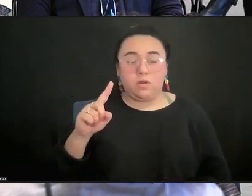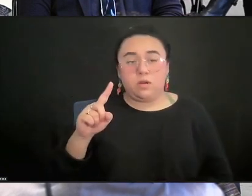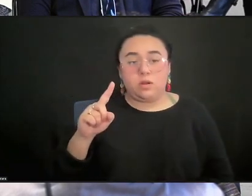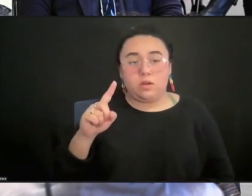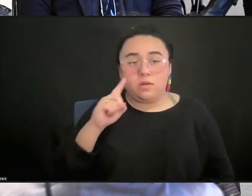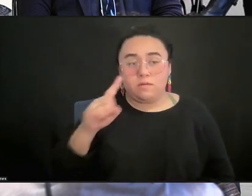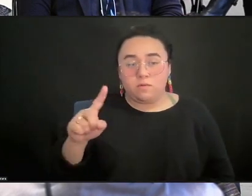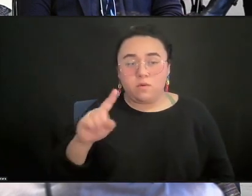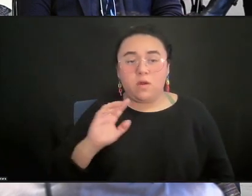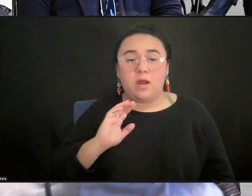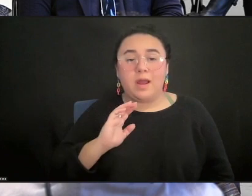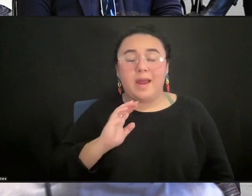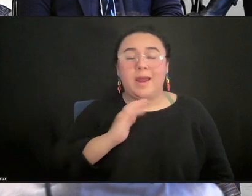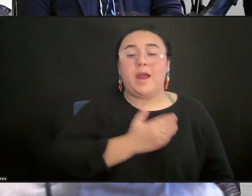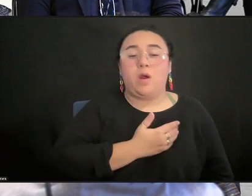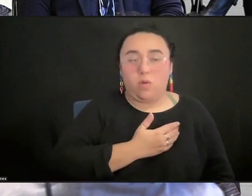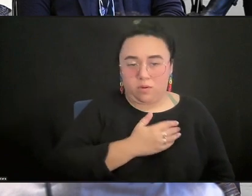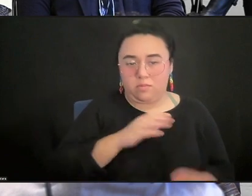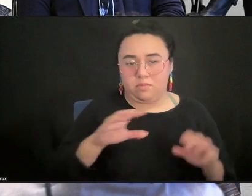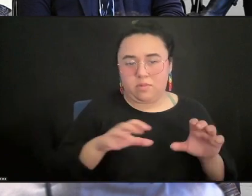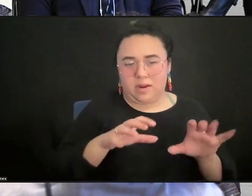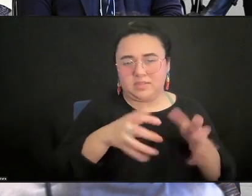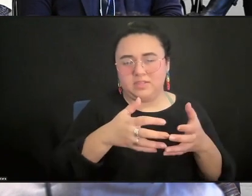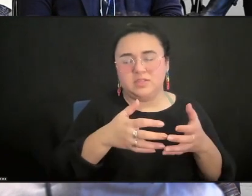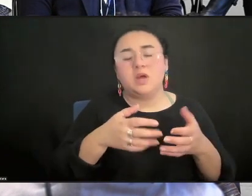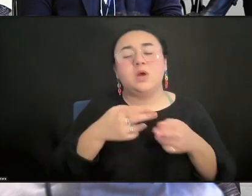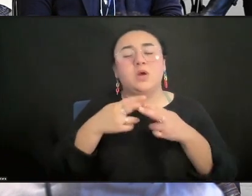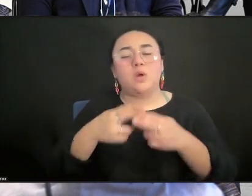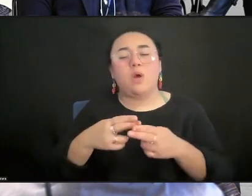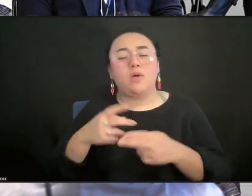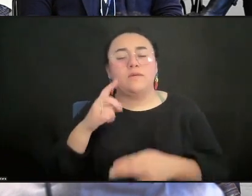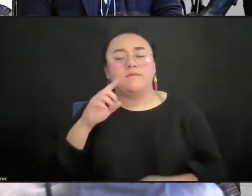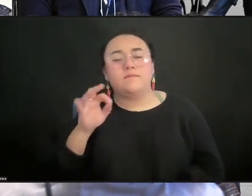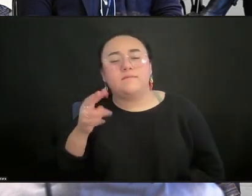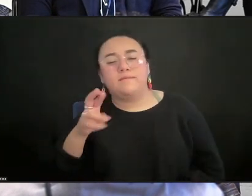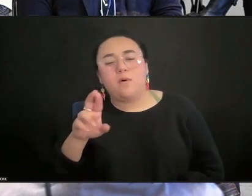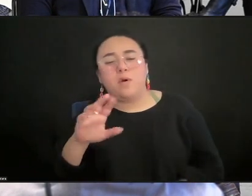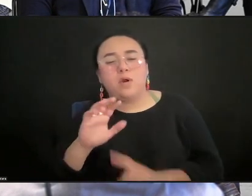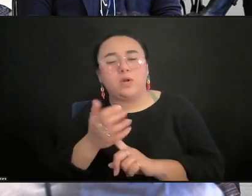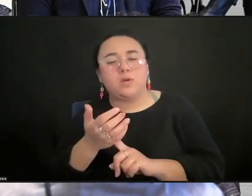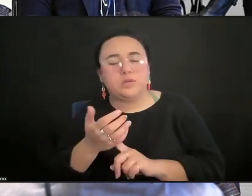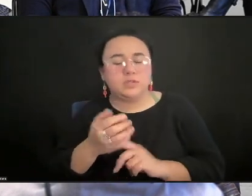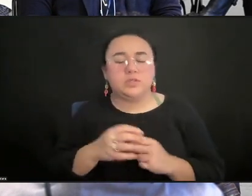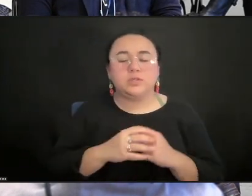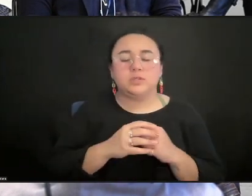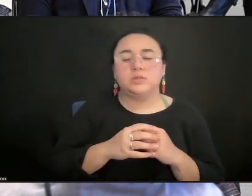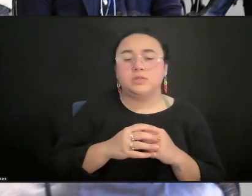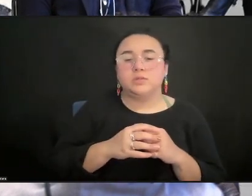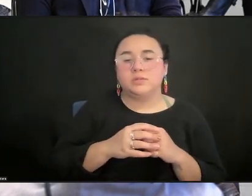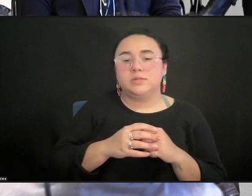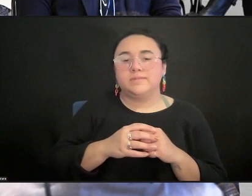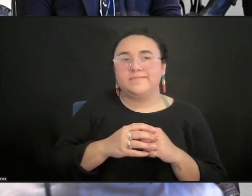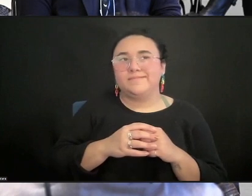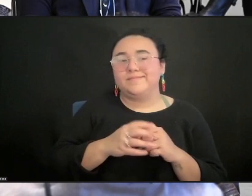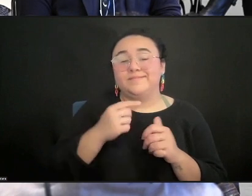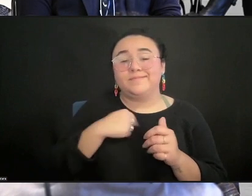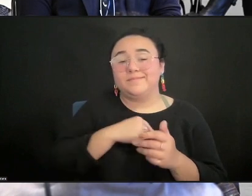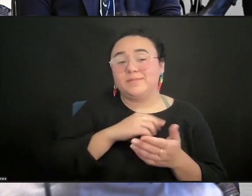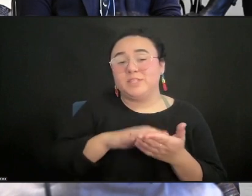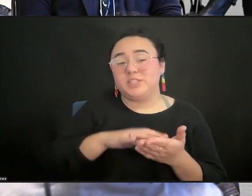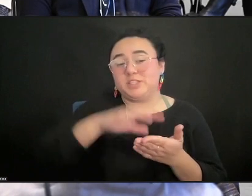For Culture, and now even at the Western Arts Alliance, or WA, is it is not right to put the risk